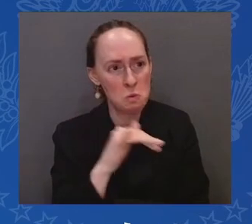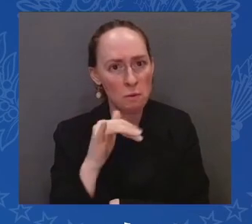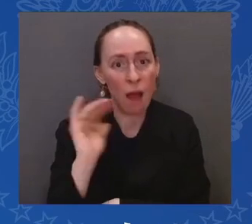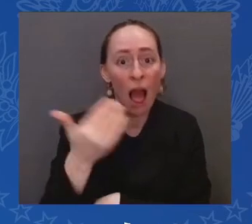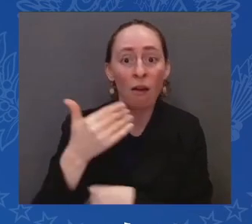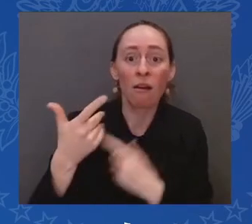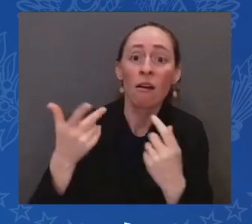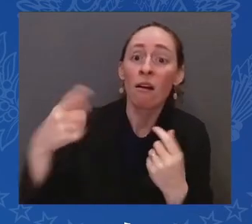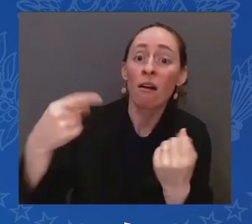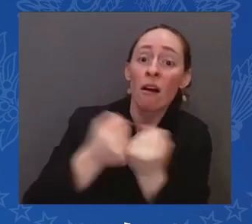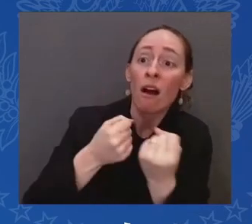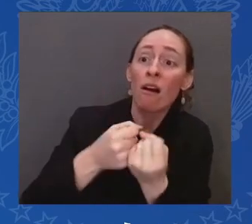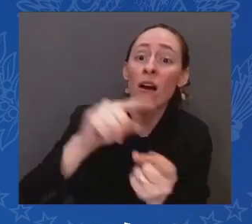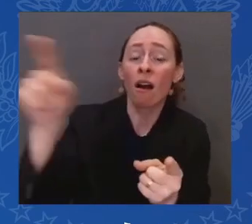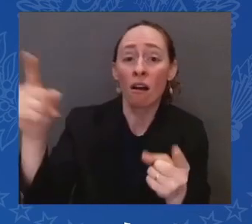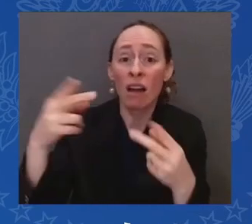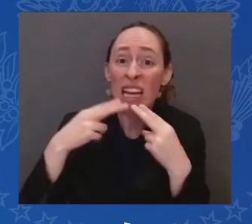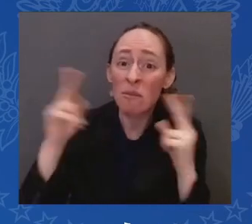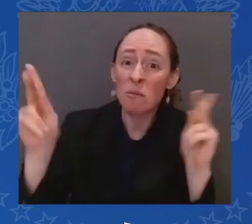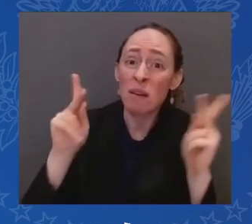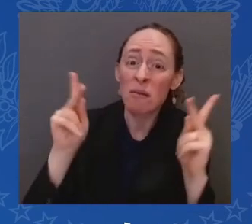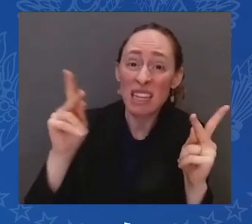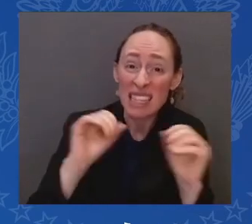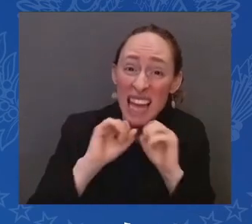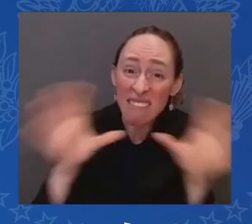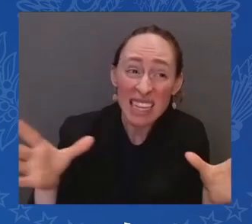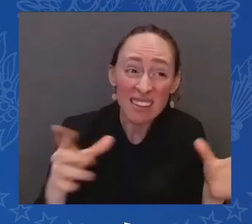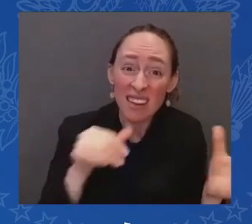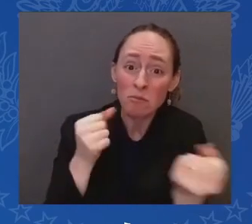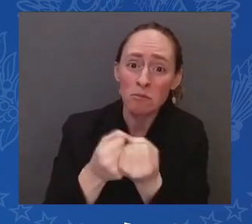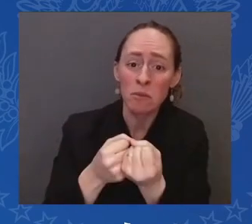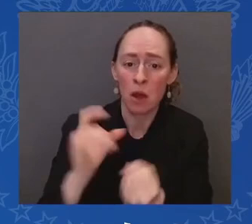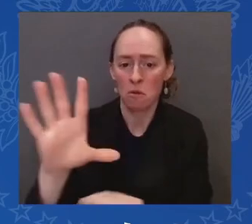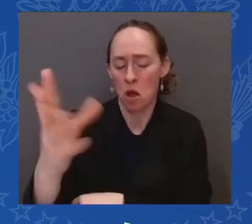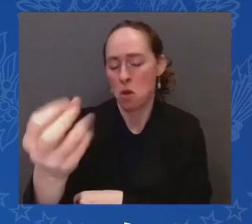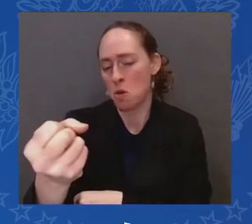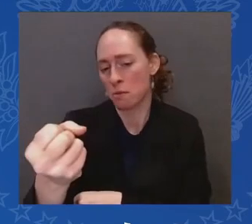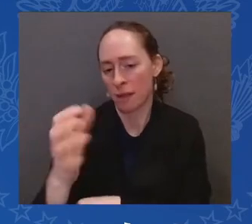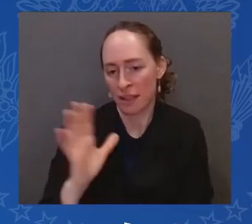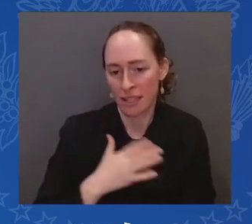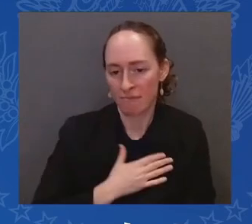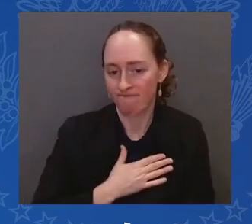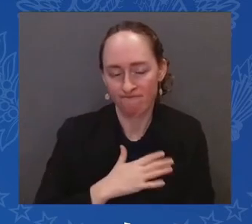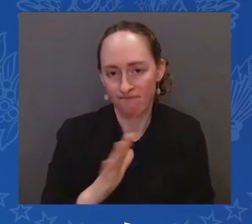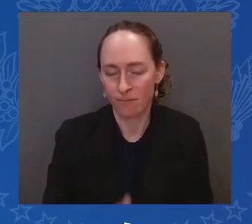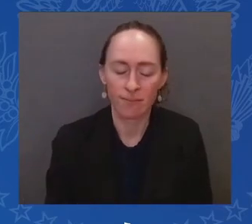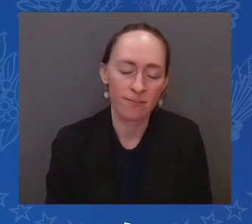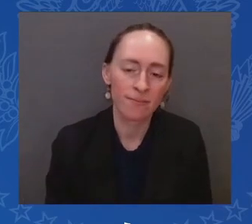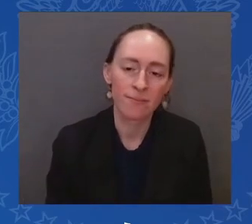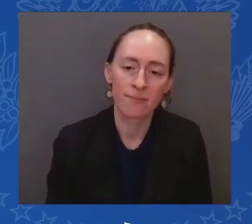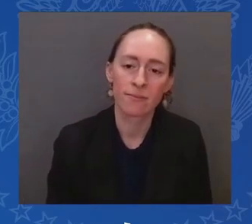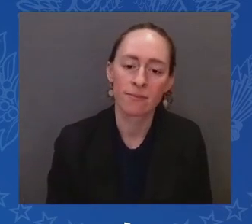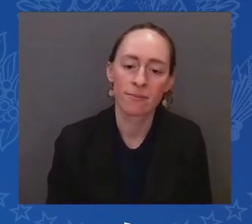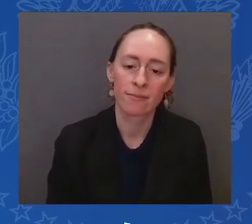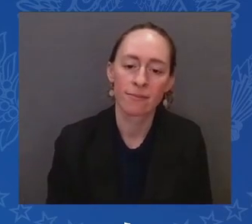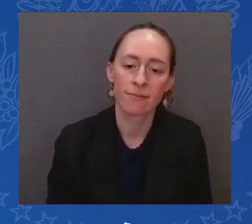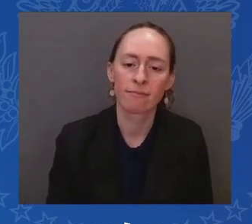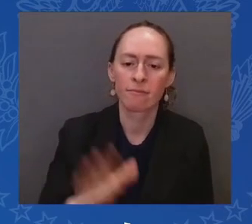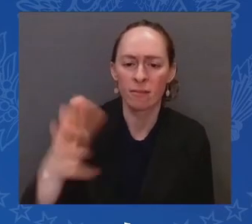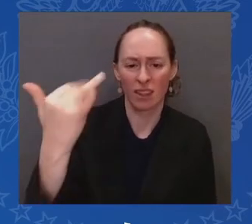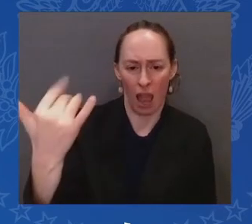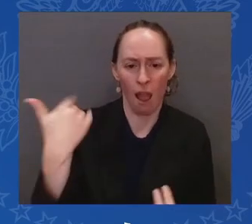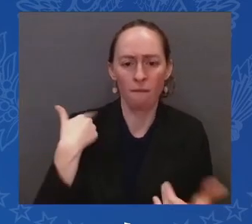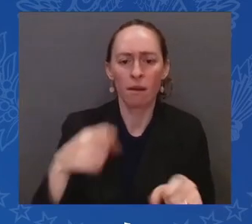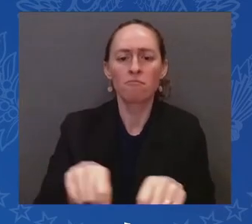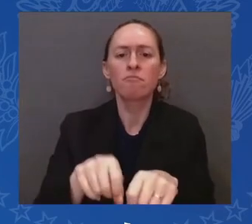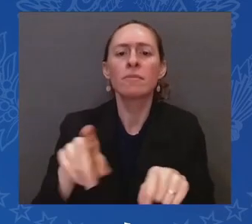to you more after the- President Biden, on Ukraine and also China, there is polling by the Associated Press that shows that almost 70 percent of